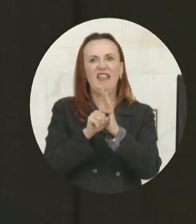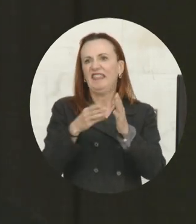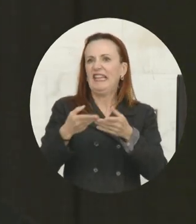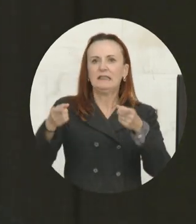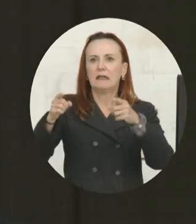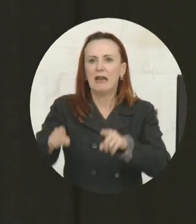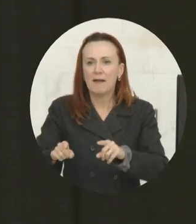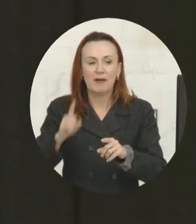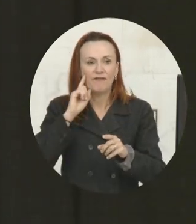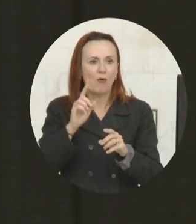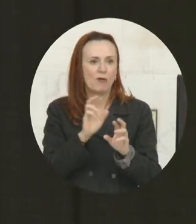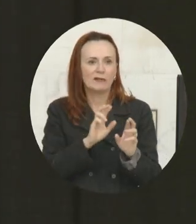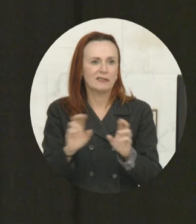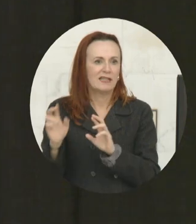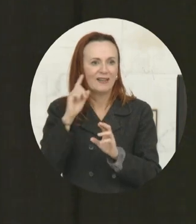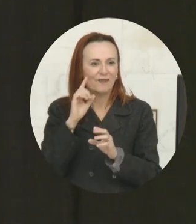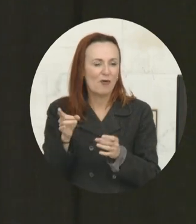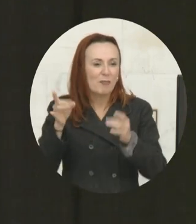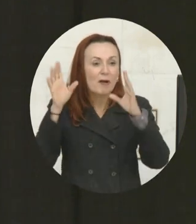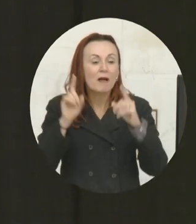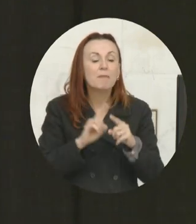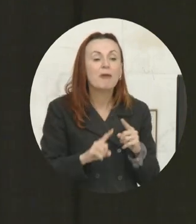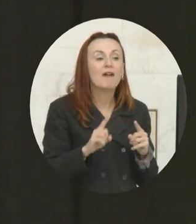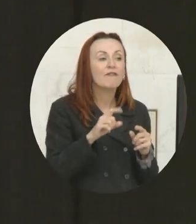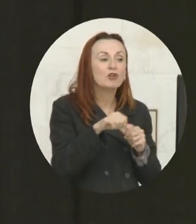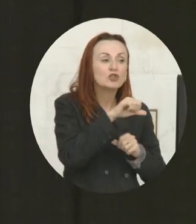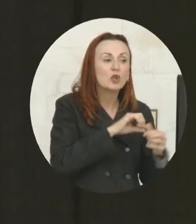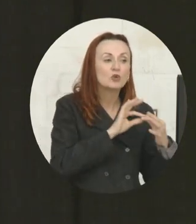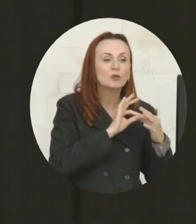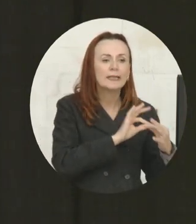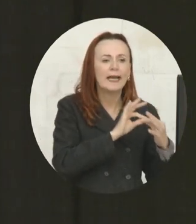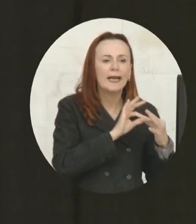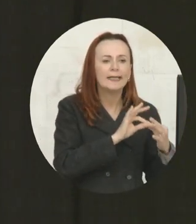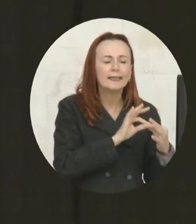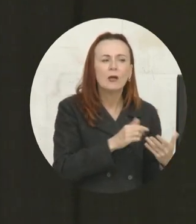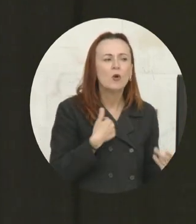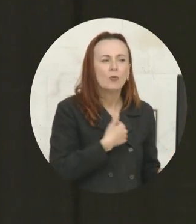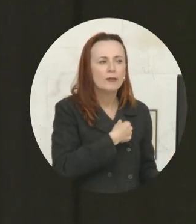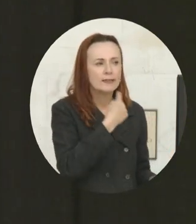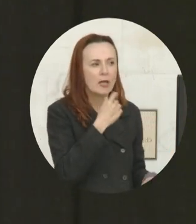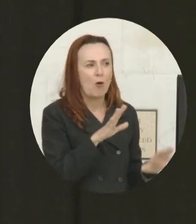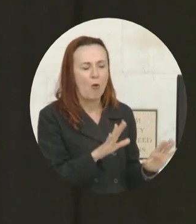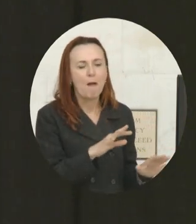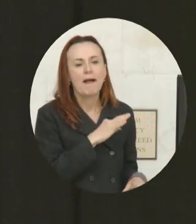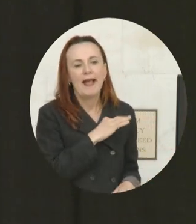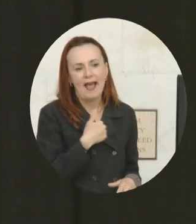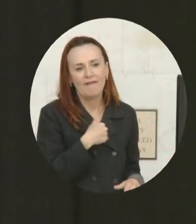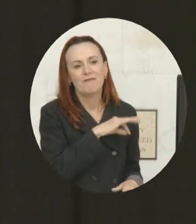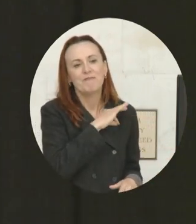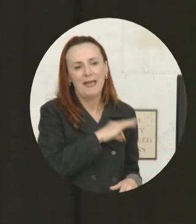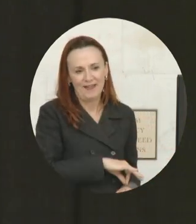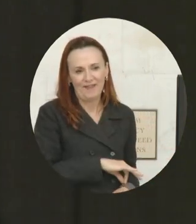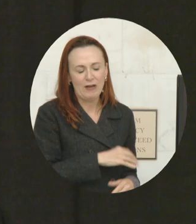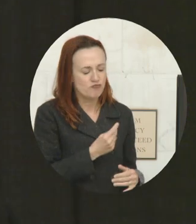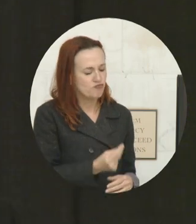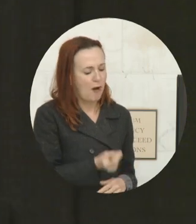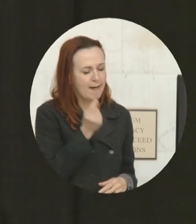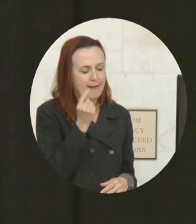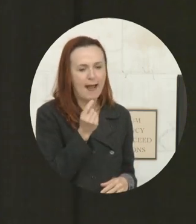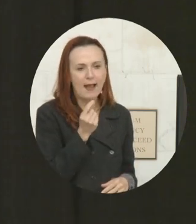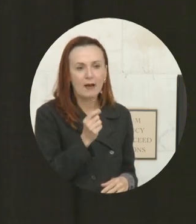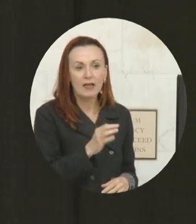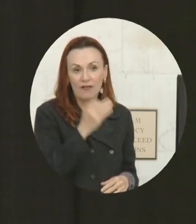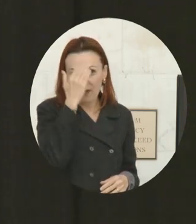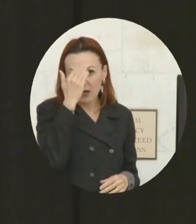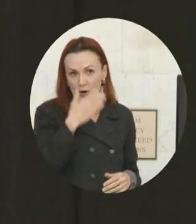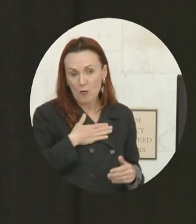I think the really cool thing about social capital and social cohesion is we can flip that around and say, here's the benefits we'll get right now. When you know your